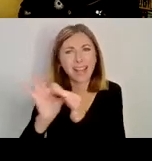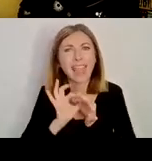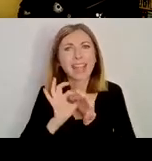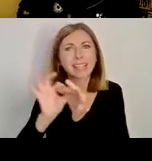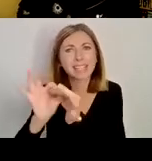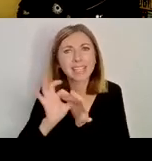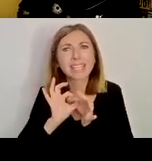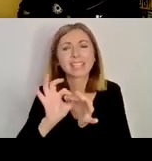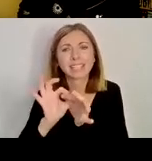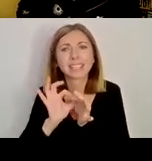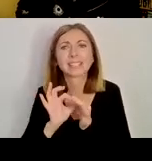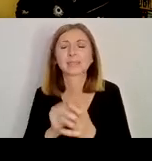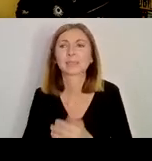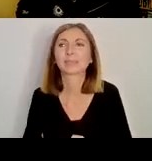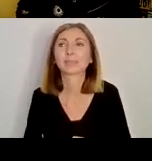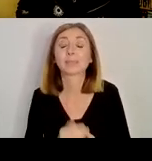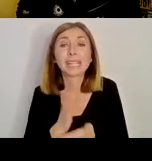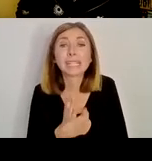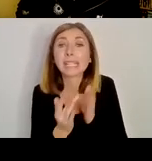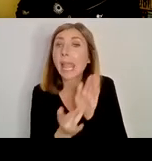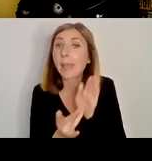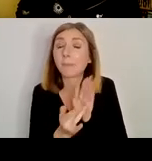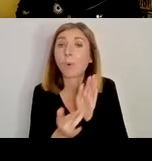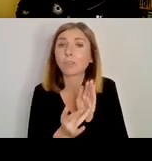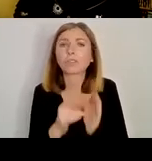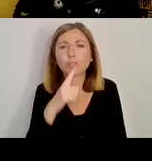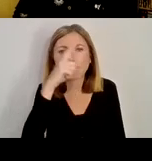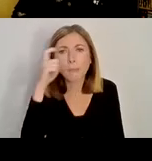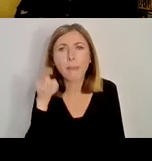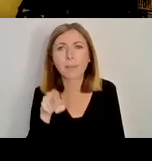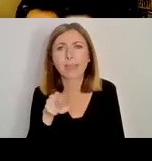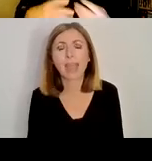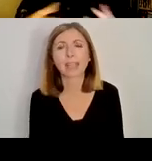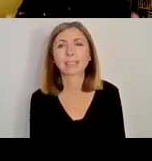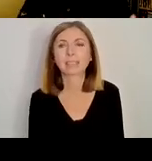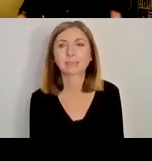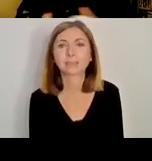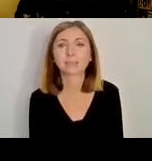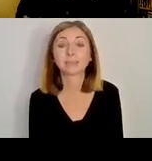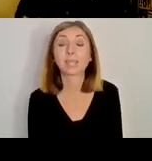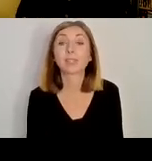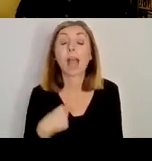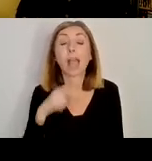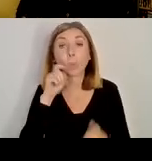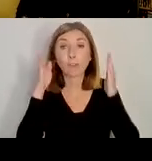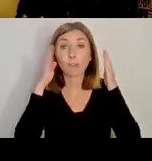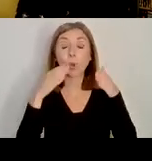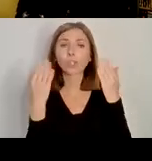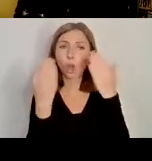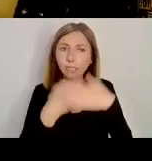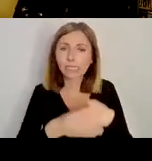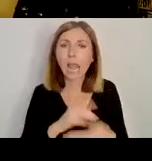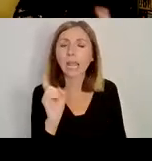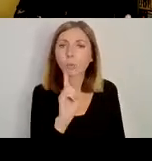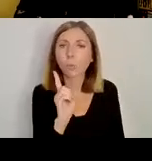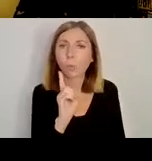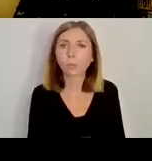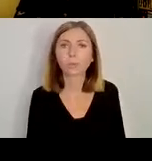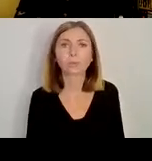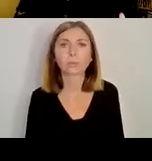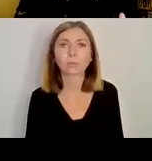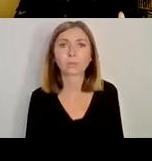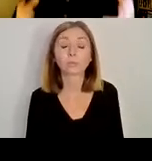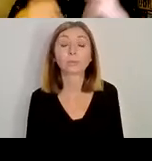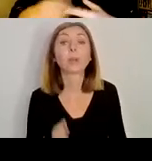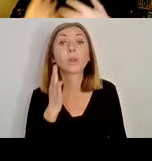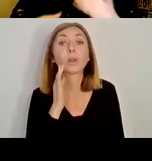of the world. So I think that's sort of an important thing to realize. So what am I going to focus on? Obviously, when